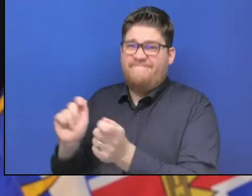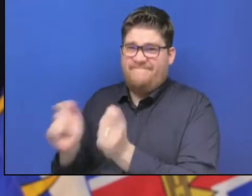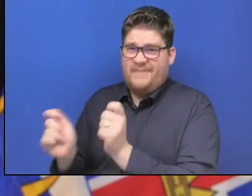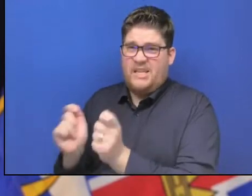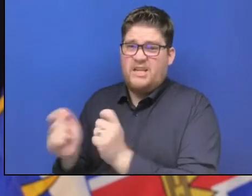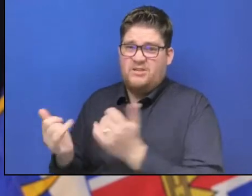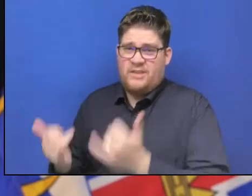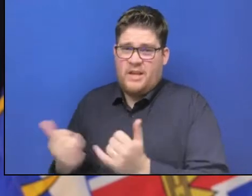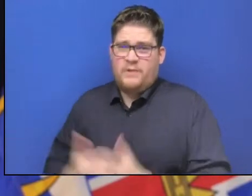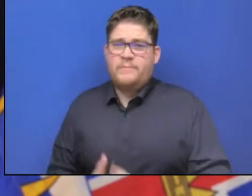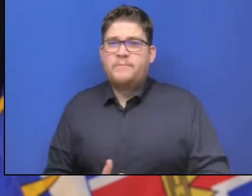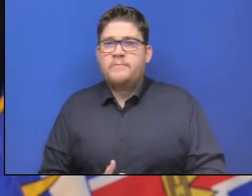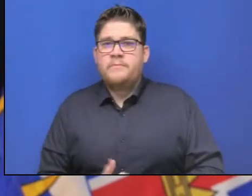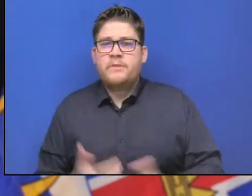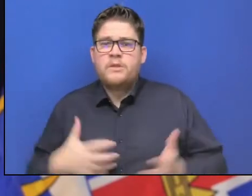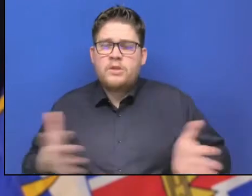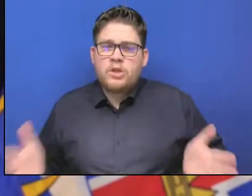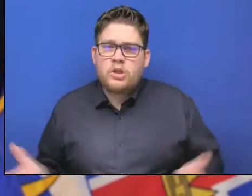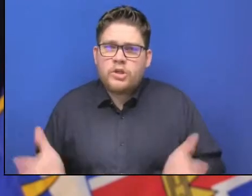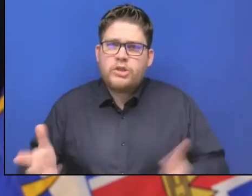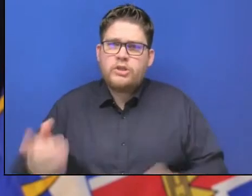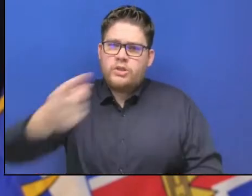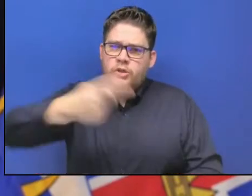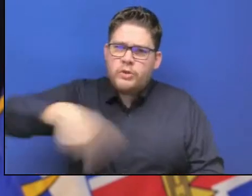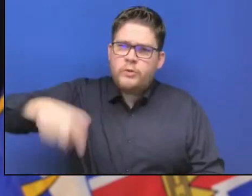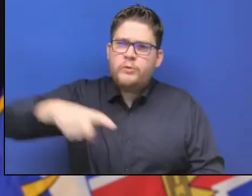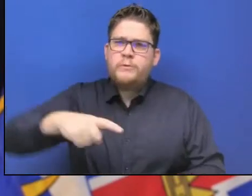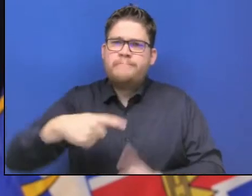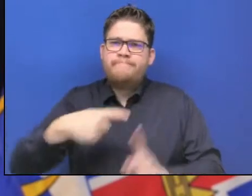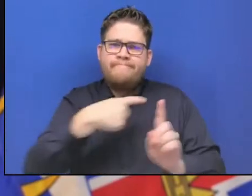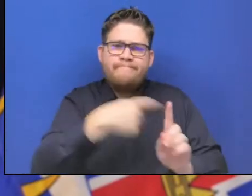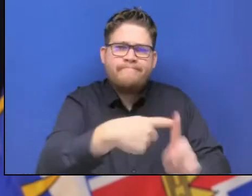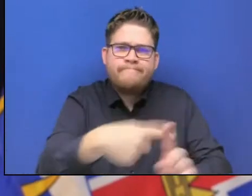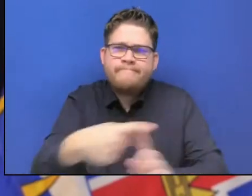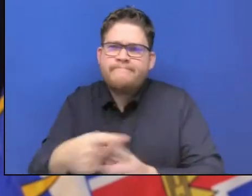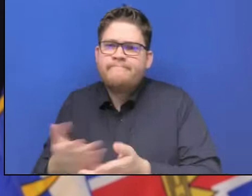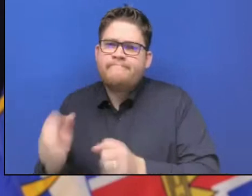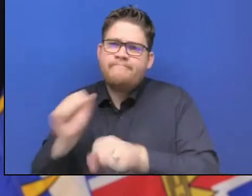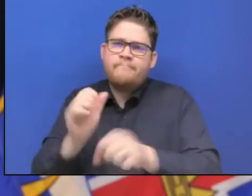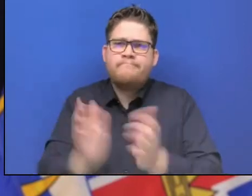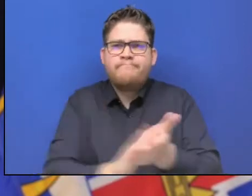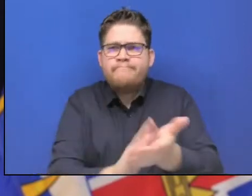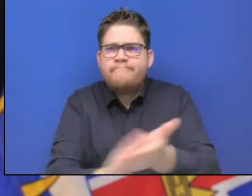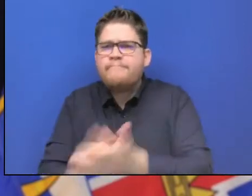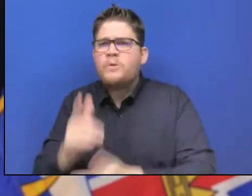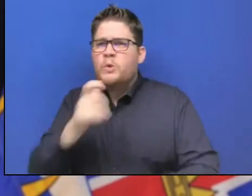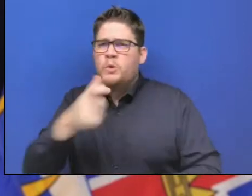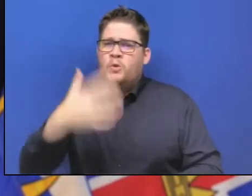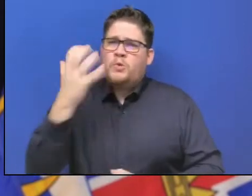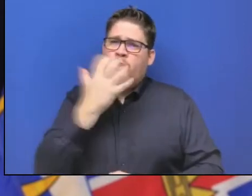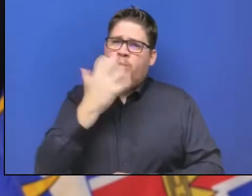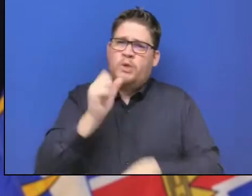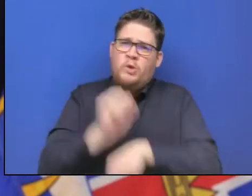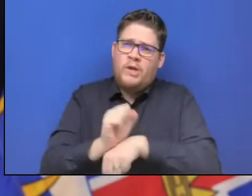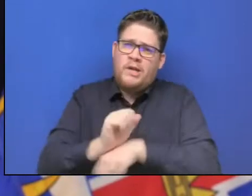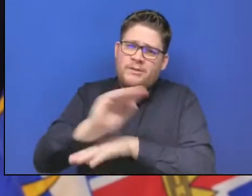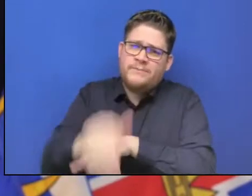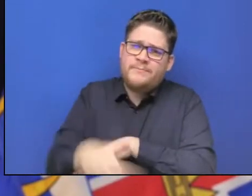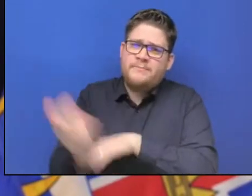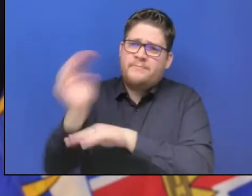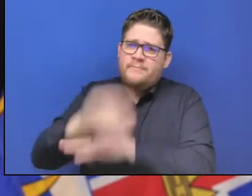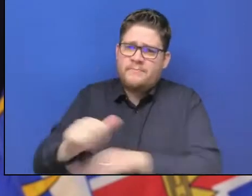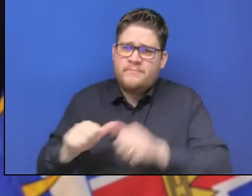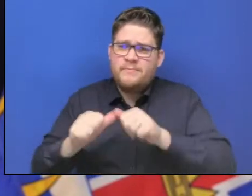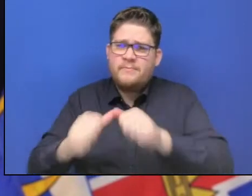all working tirelessly alongside provincial agencies and they've shown simply heroic dedication to the people in their communities. Working